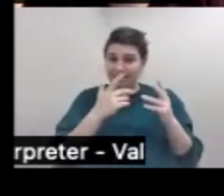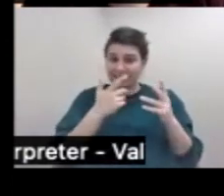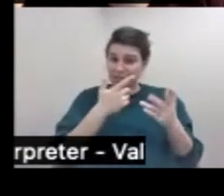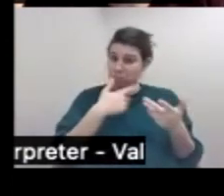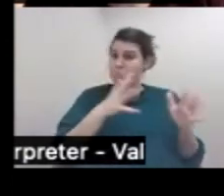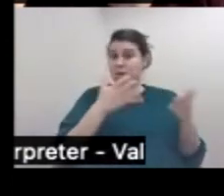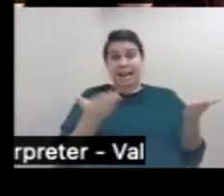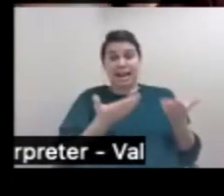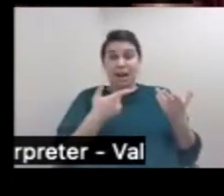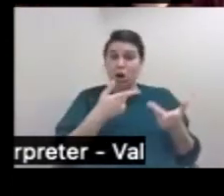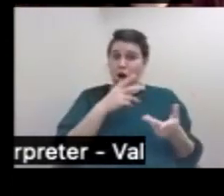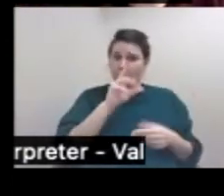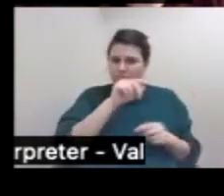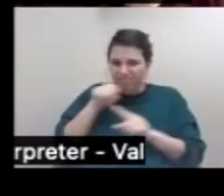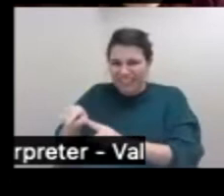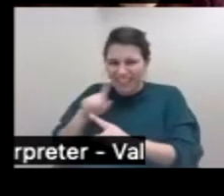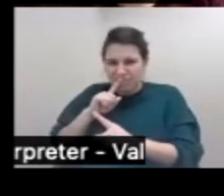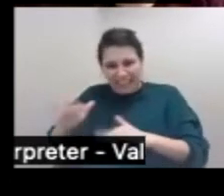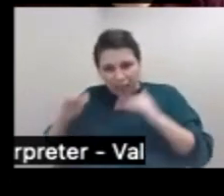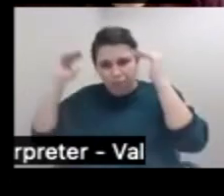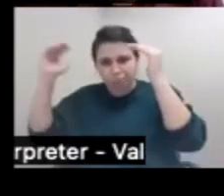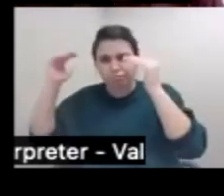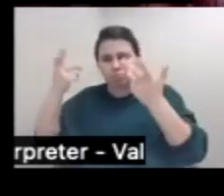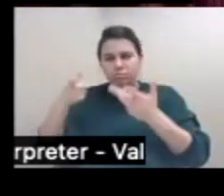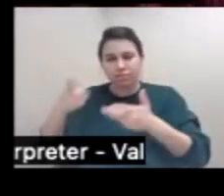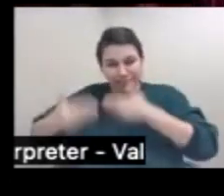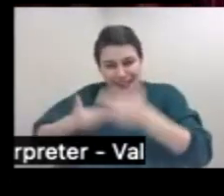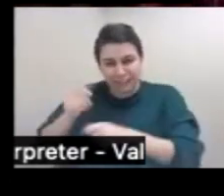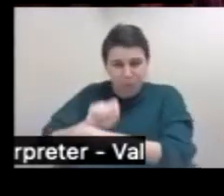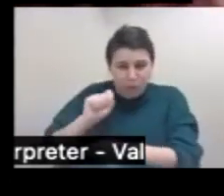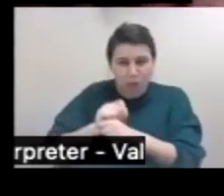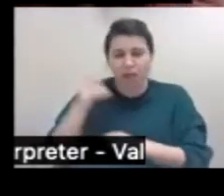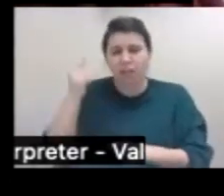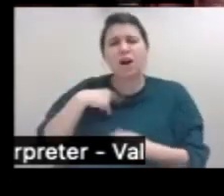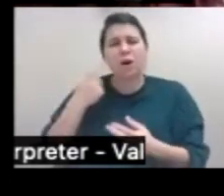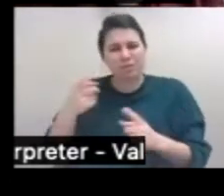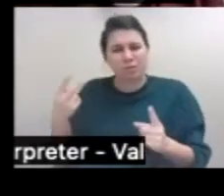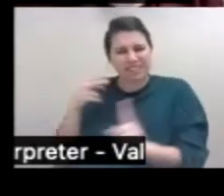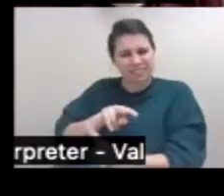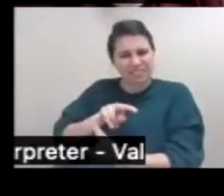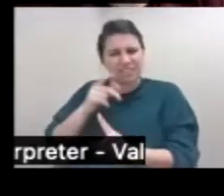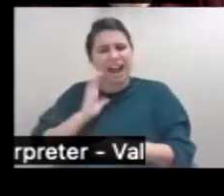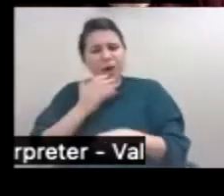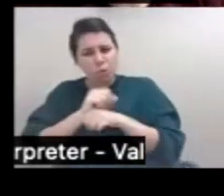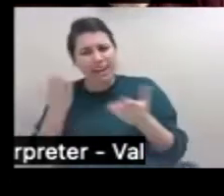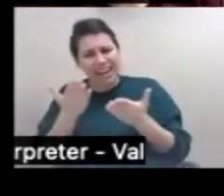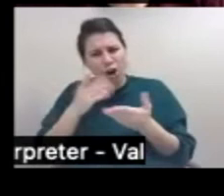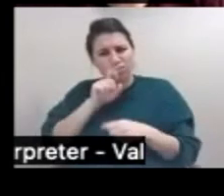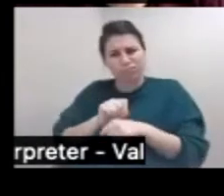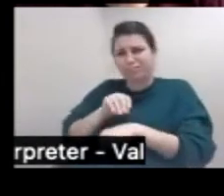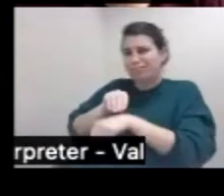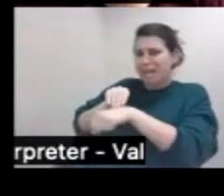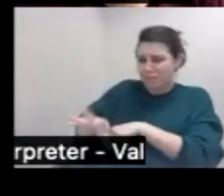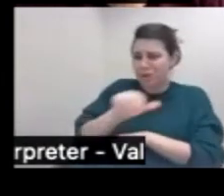So I always want to come to this perspective because it's like what we do here has implications